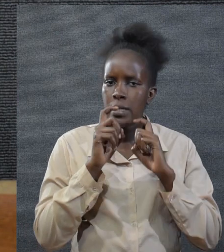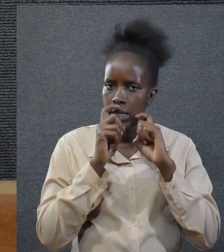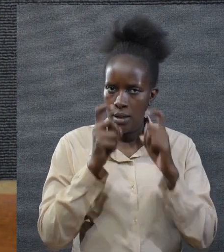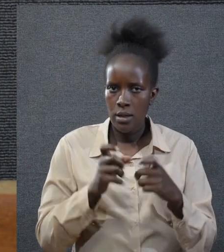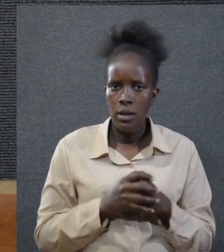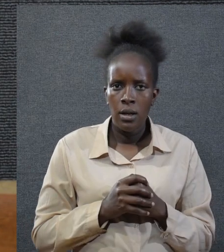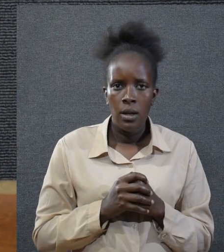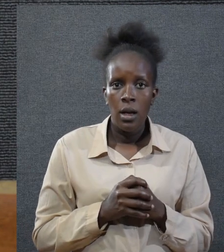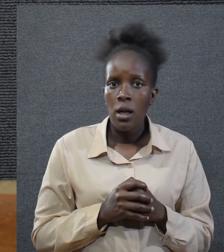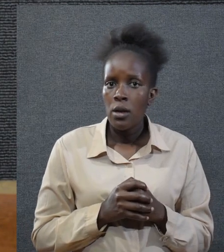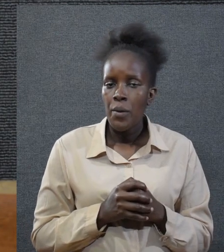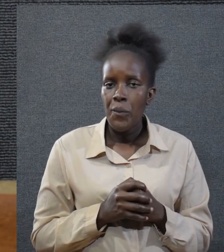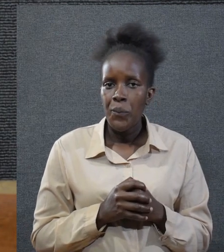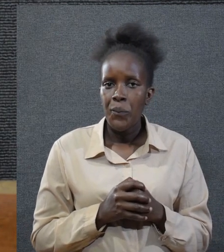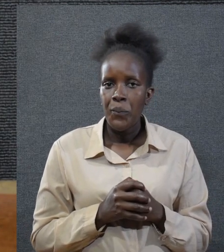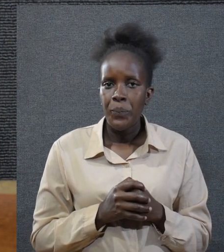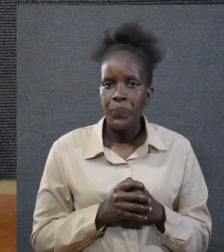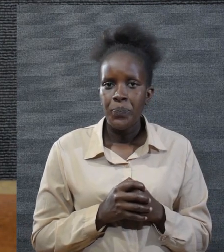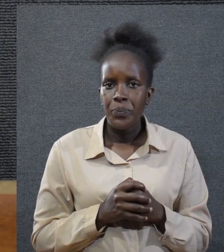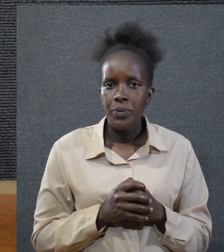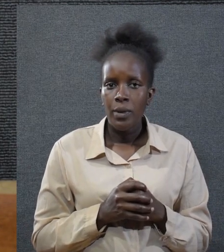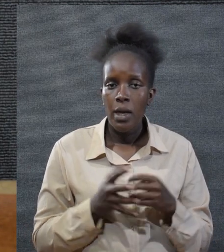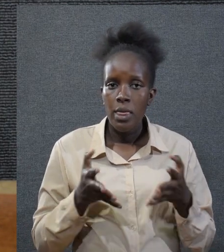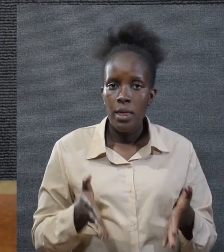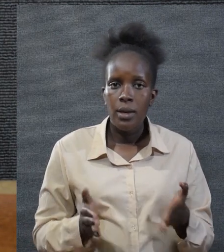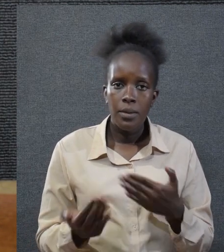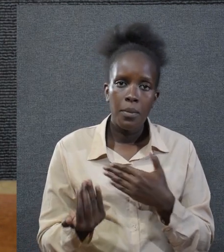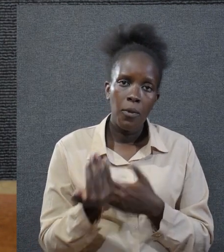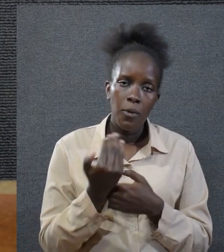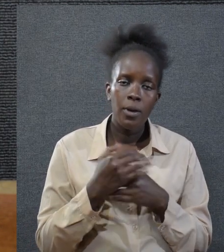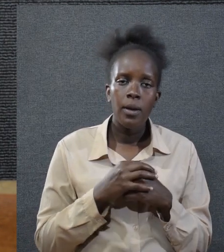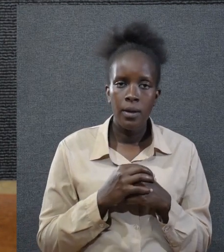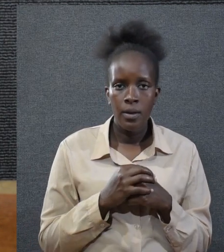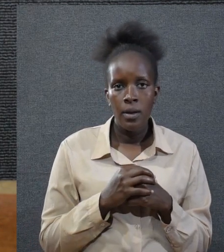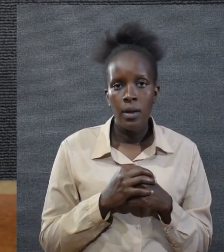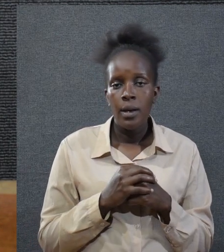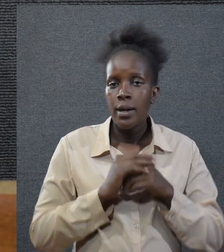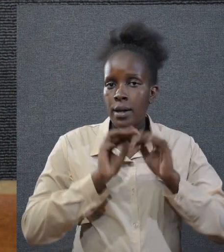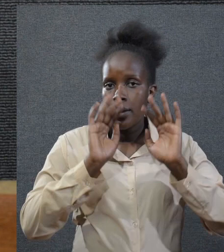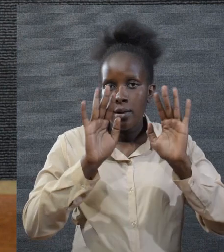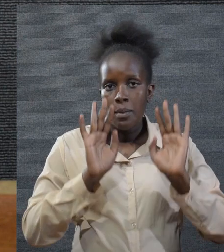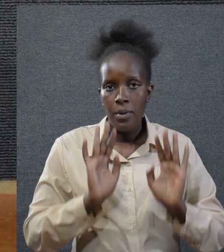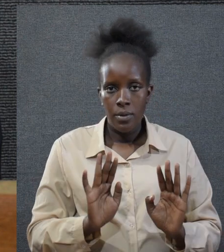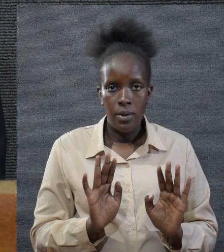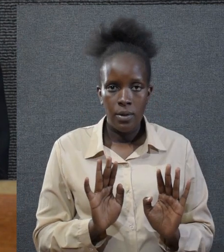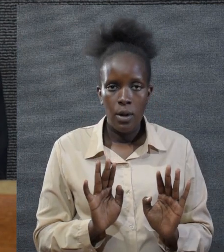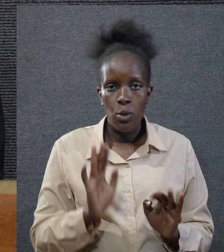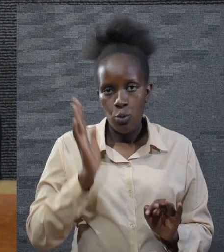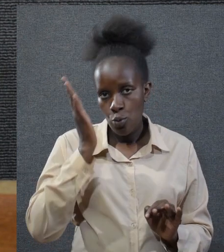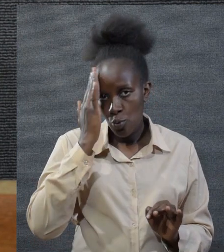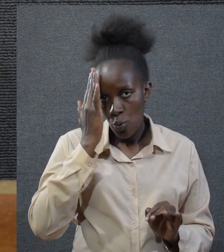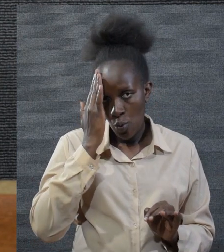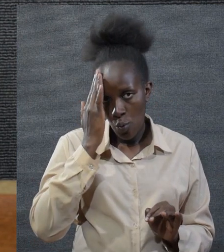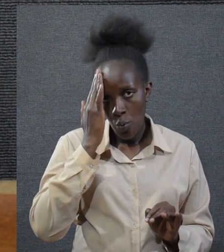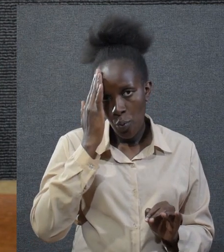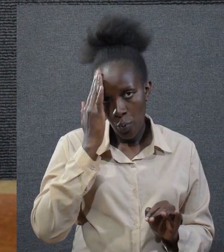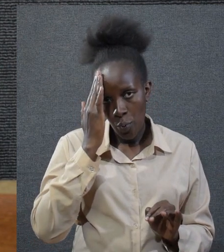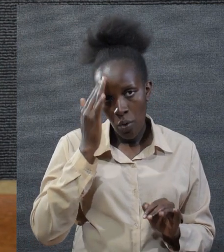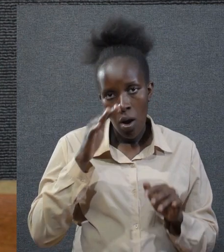of sin. And therefore, this morning, it is important